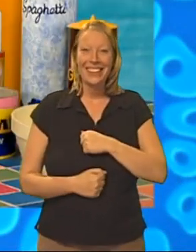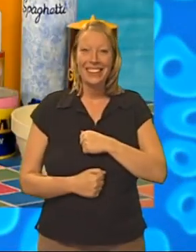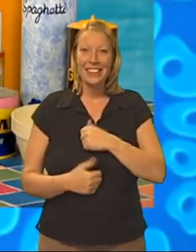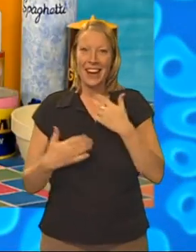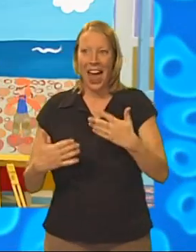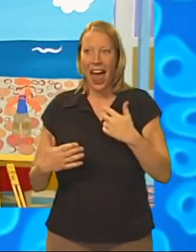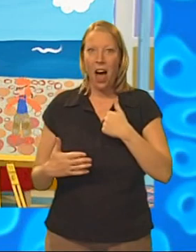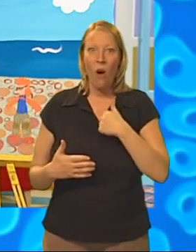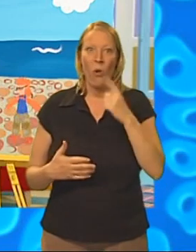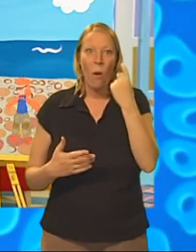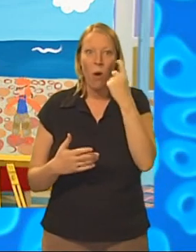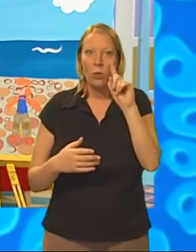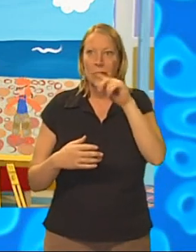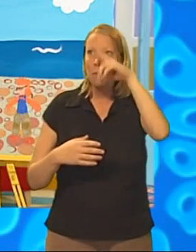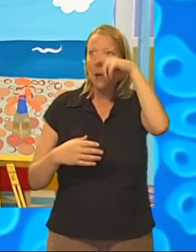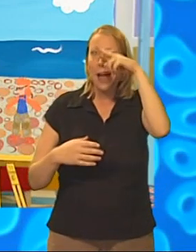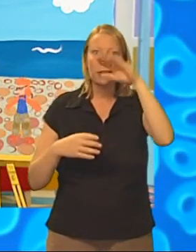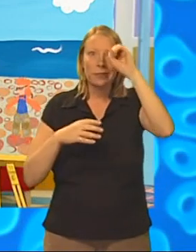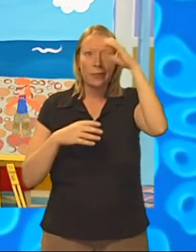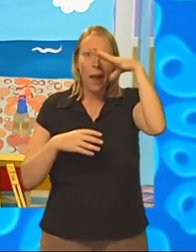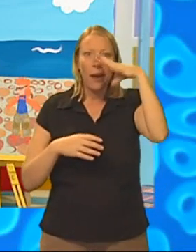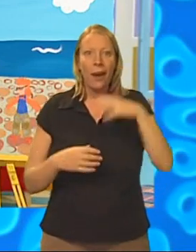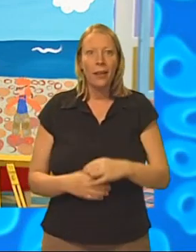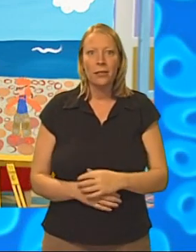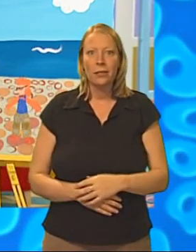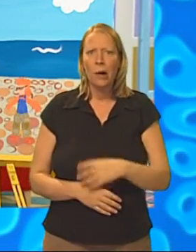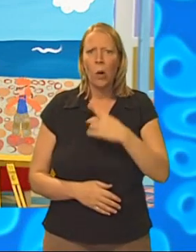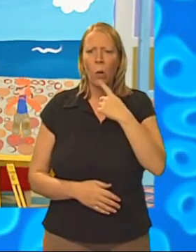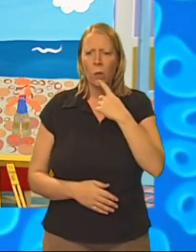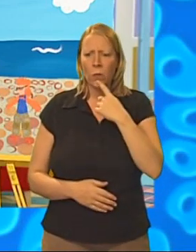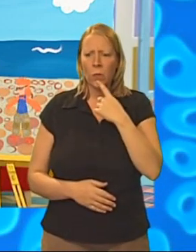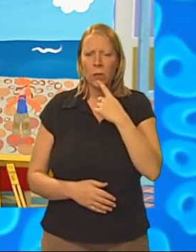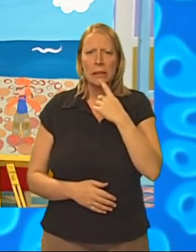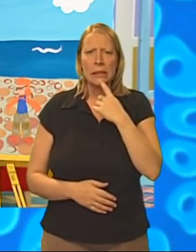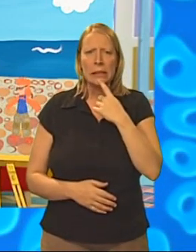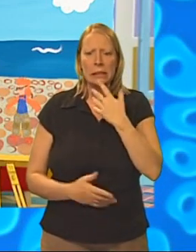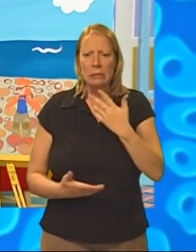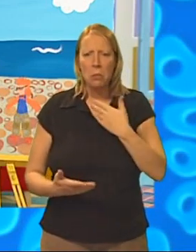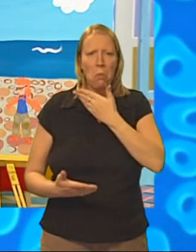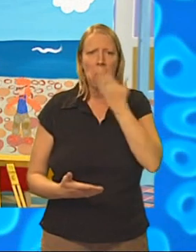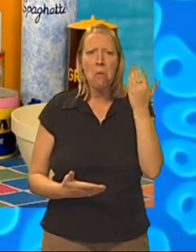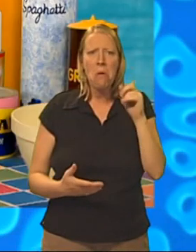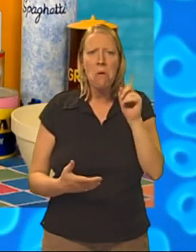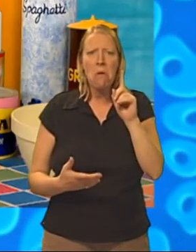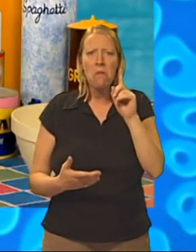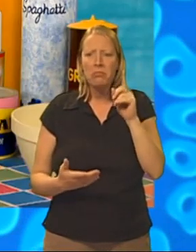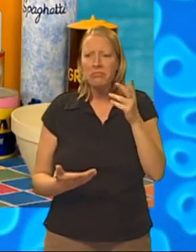Now, all I have to do is paint the sun. Oh, hang on. I haven't got any